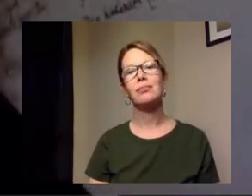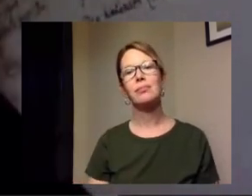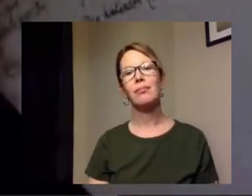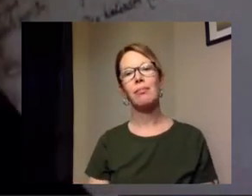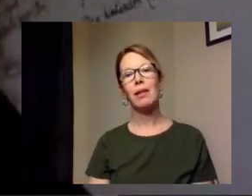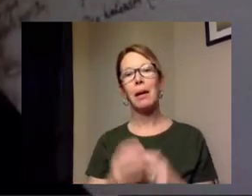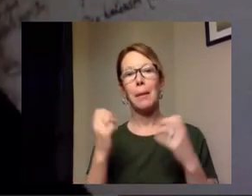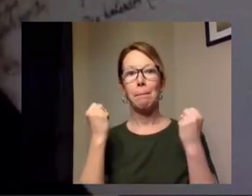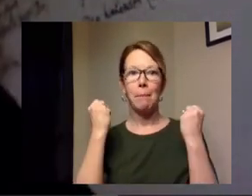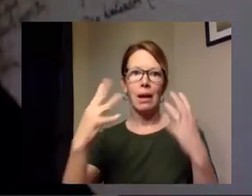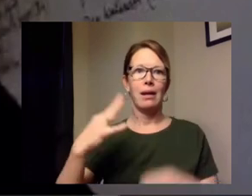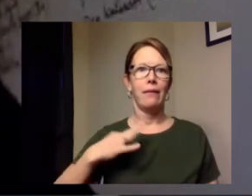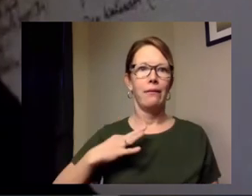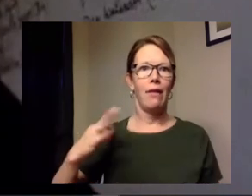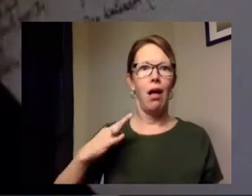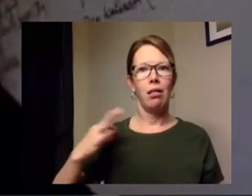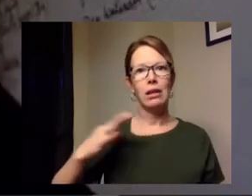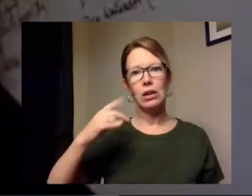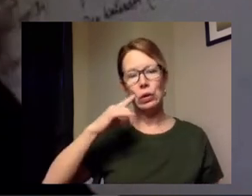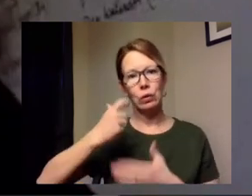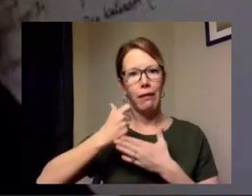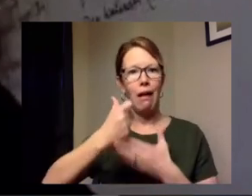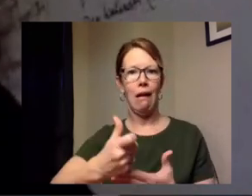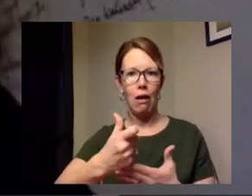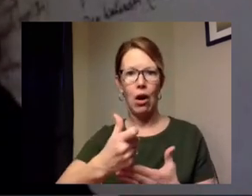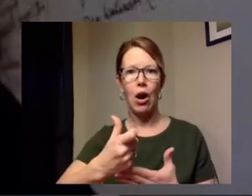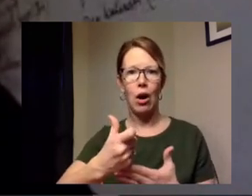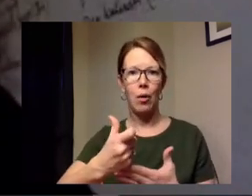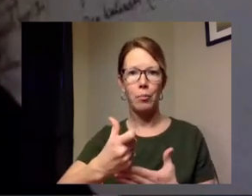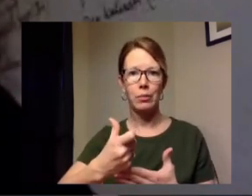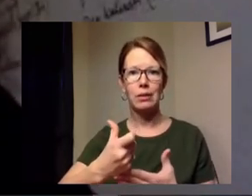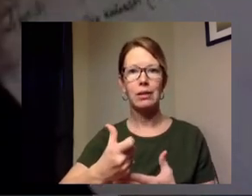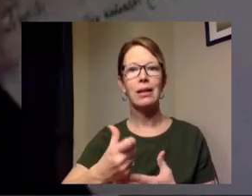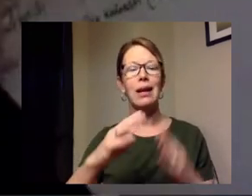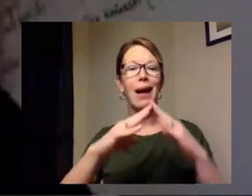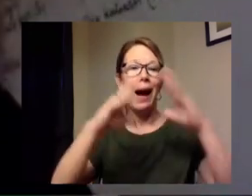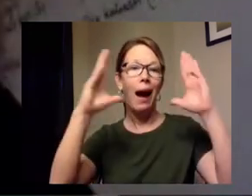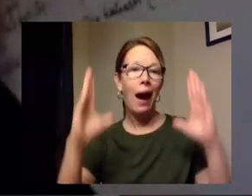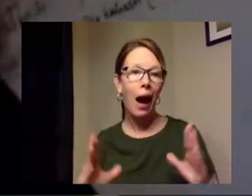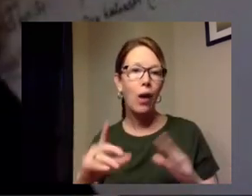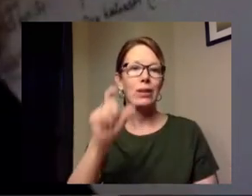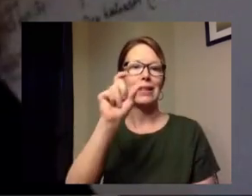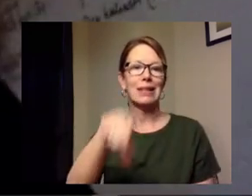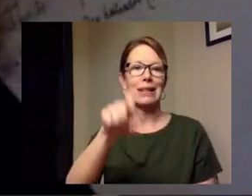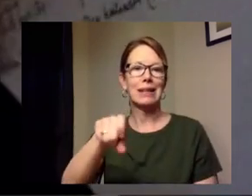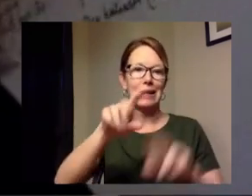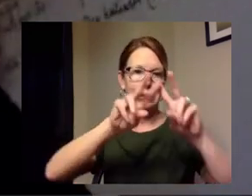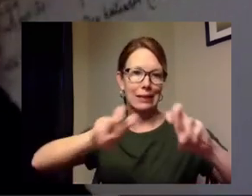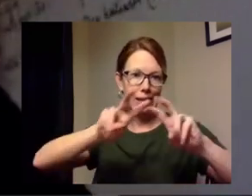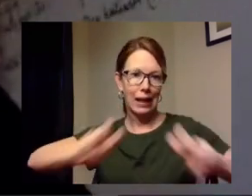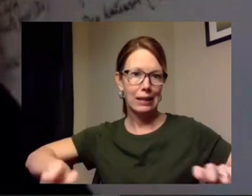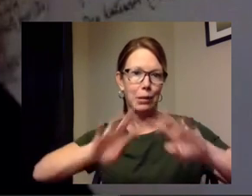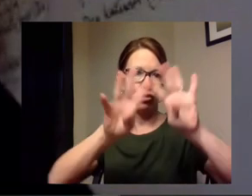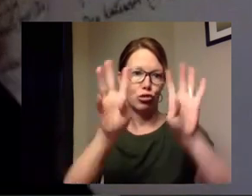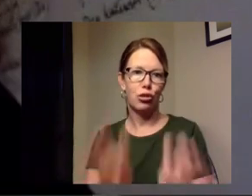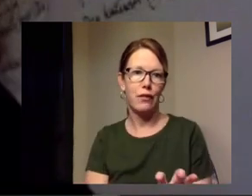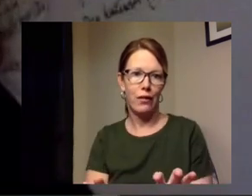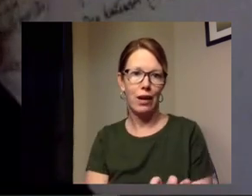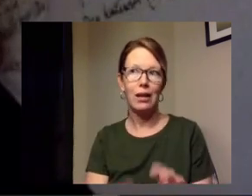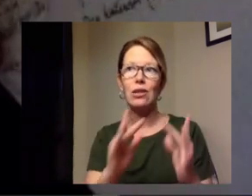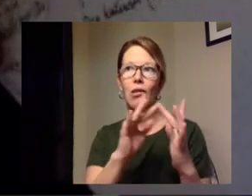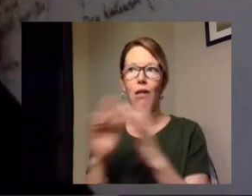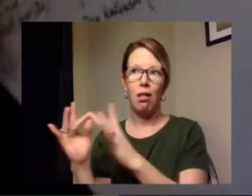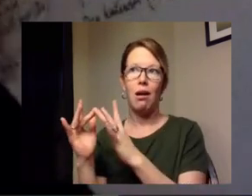volunteers in the community have helped us put together a household needs assessment survey that is now online and